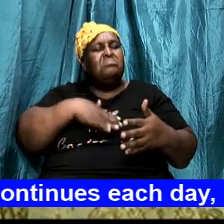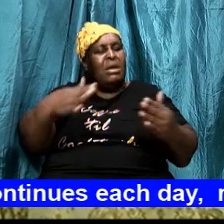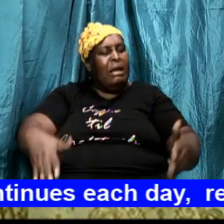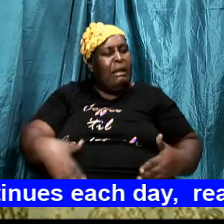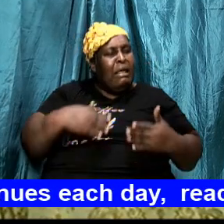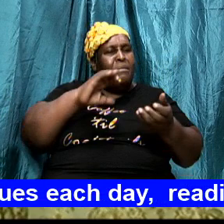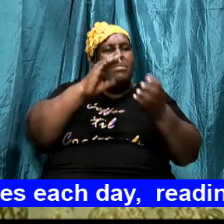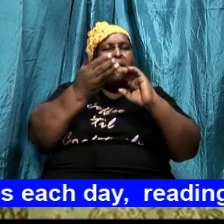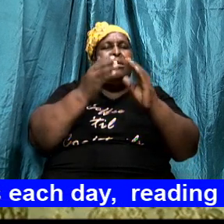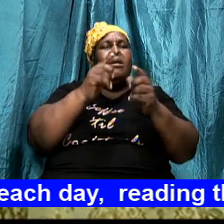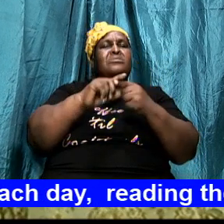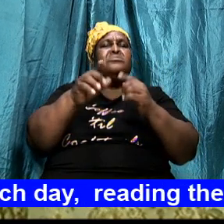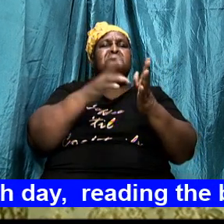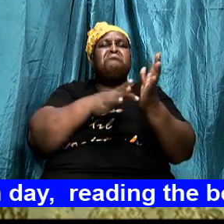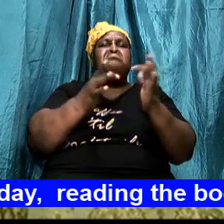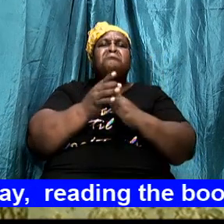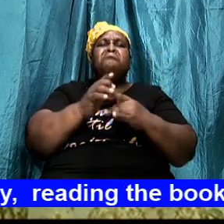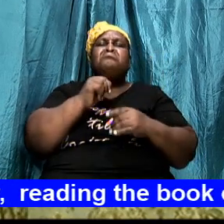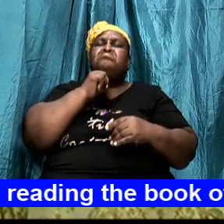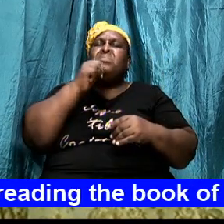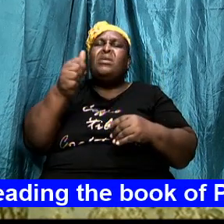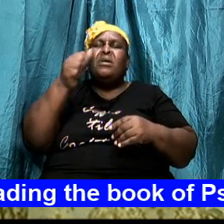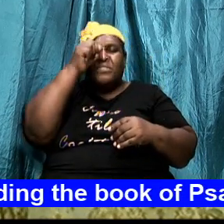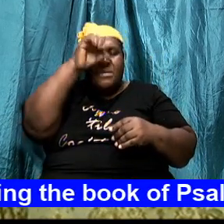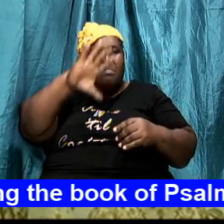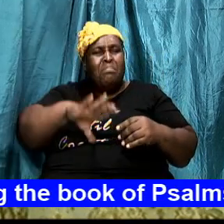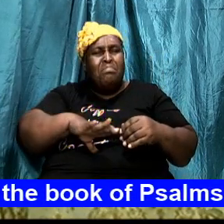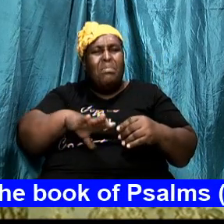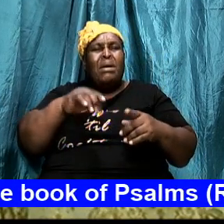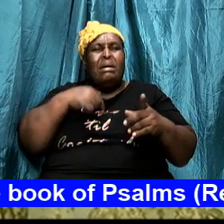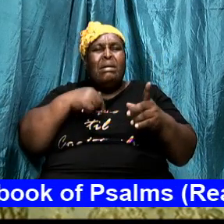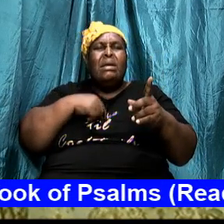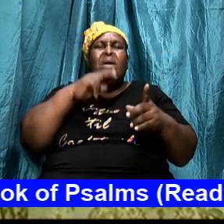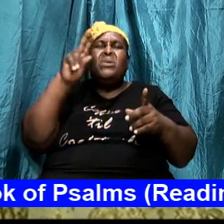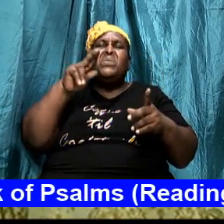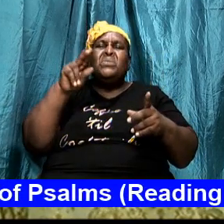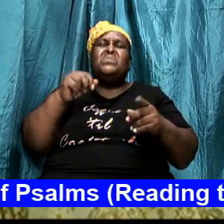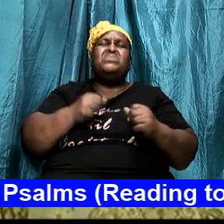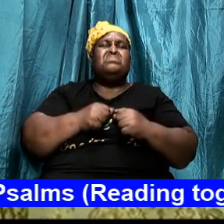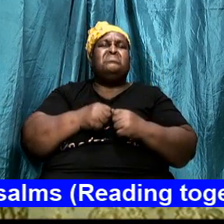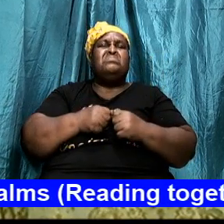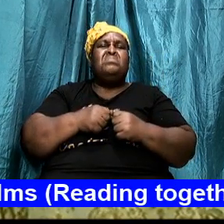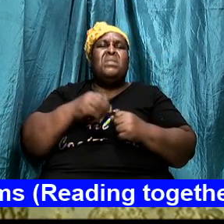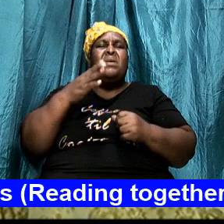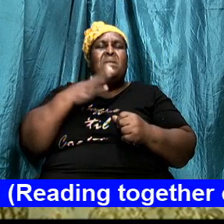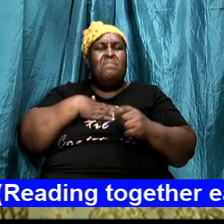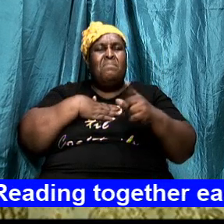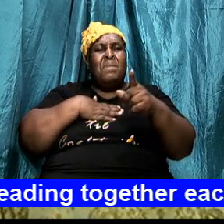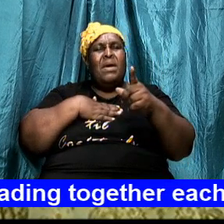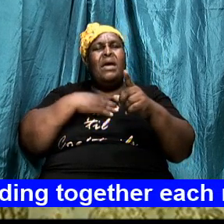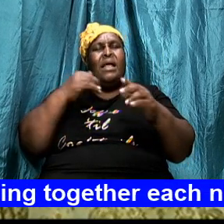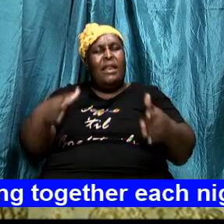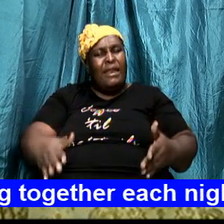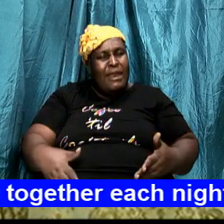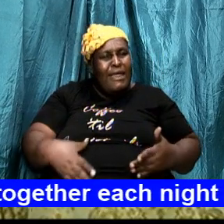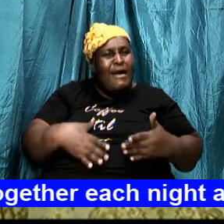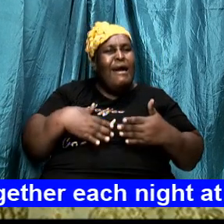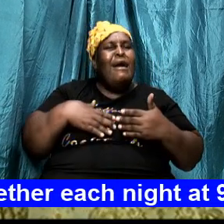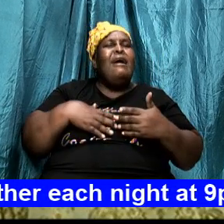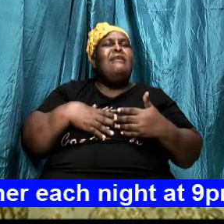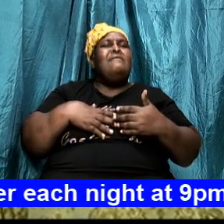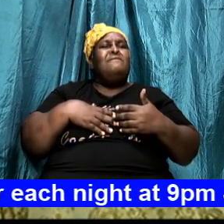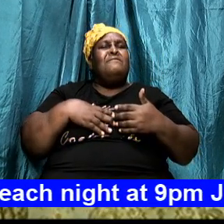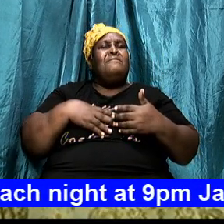I'm not the one I was my life has been rearranged who are you